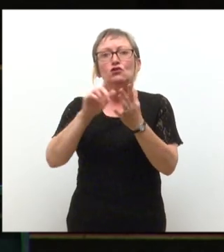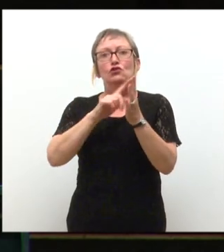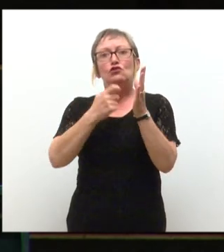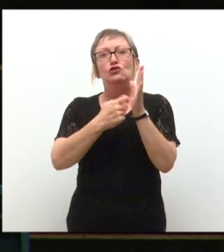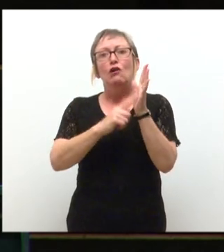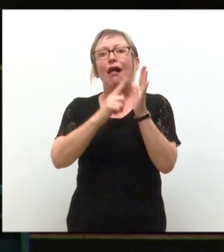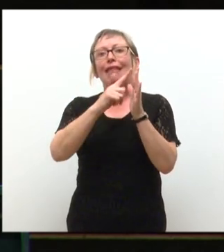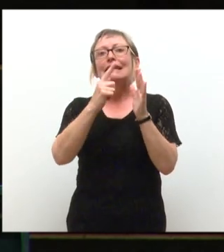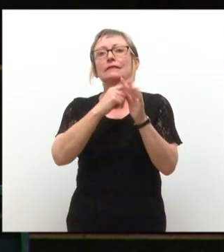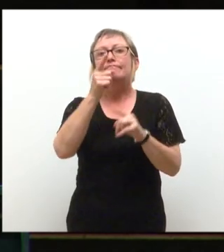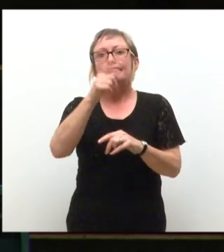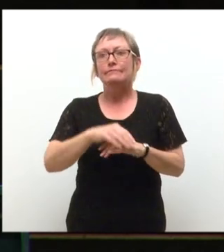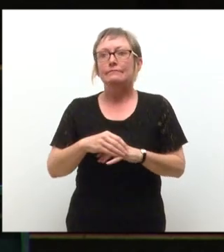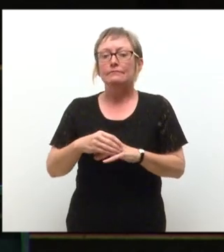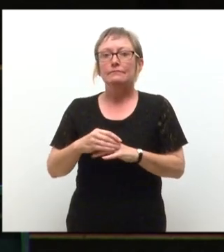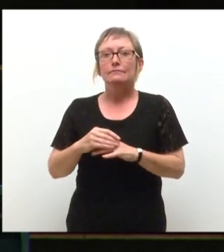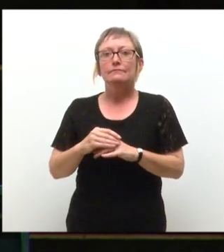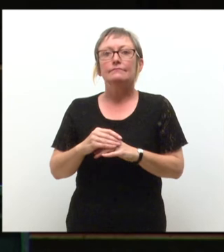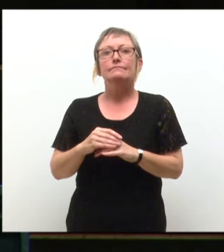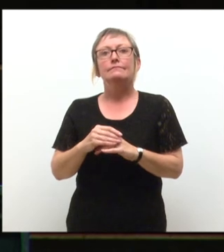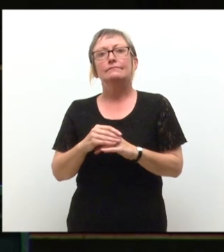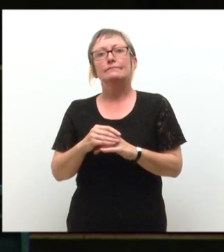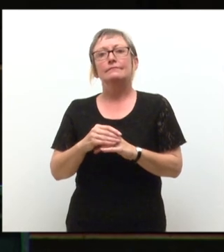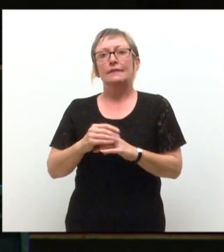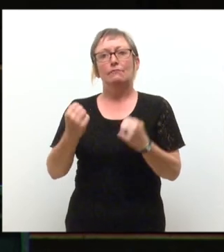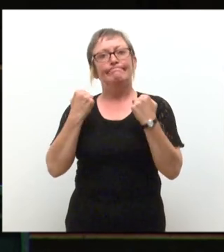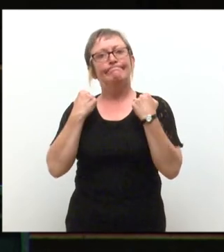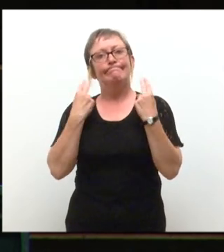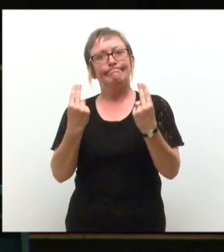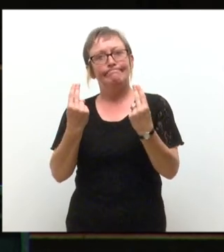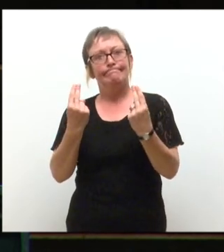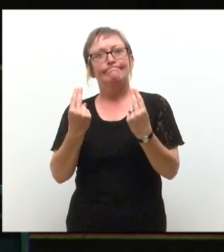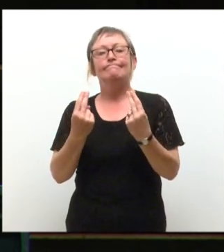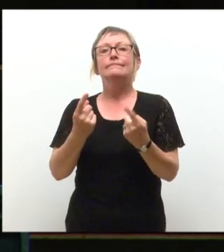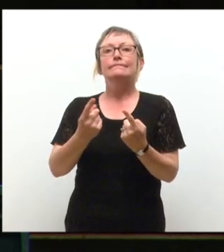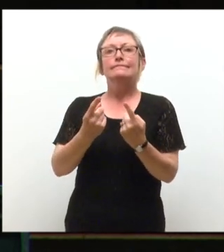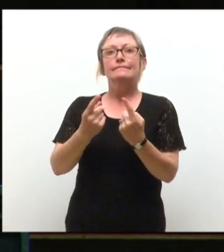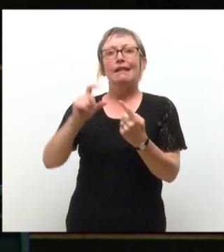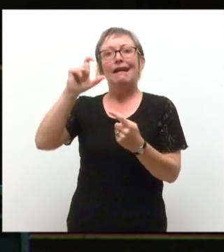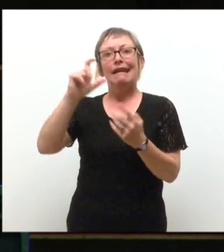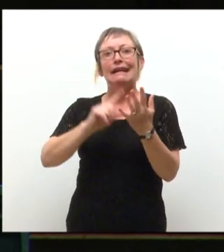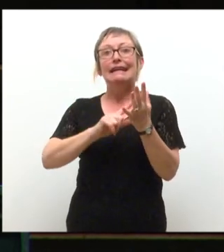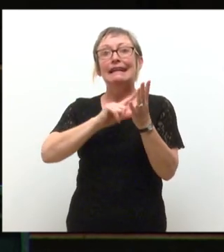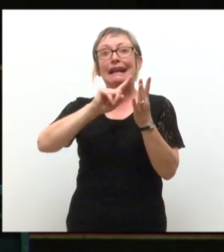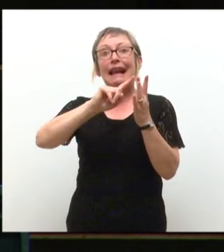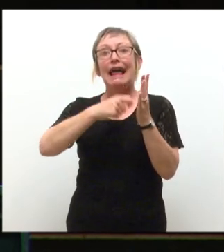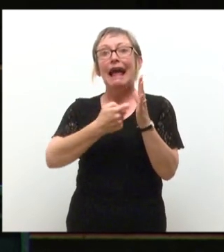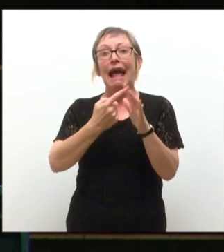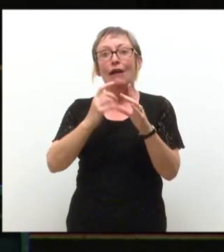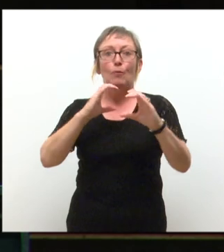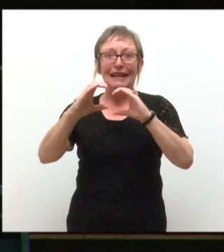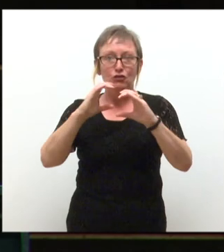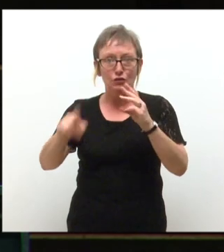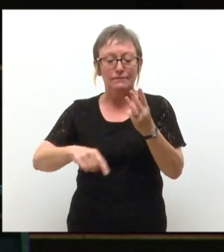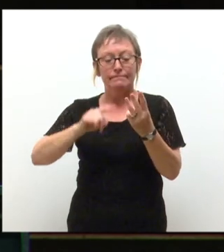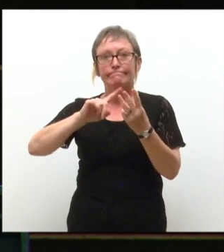Charlie, yes, our very outspoken Vice President of Academia. Claire, our creative Vice President of Communications and Campaigns.